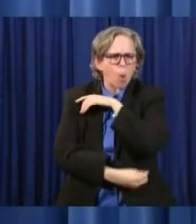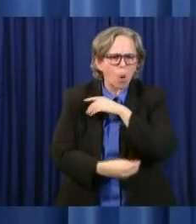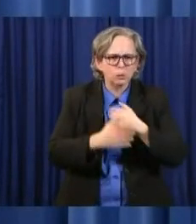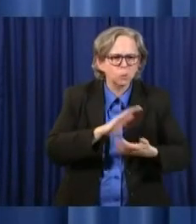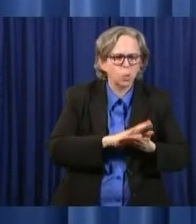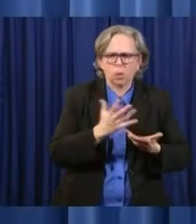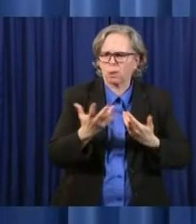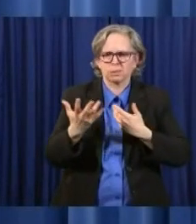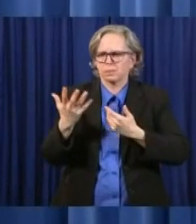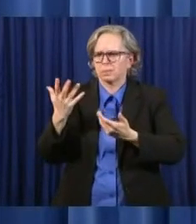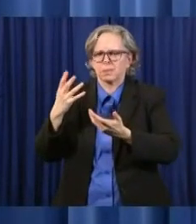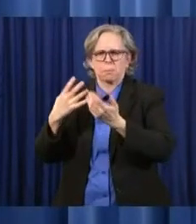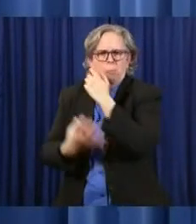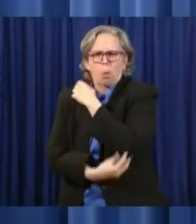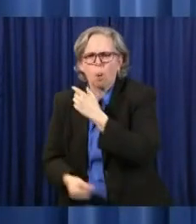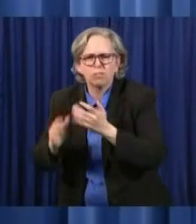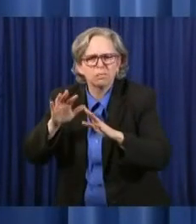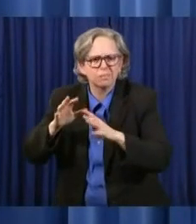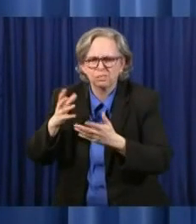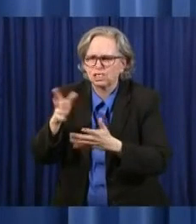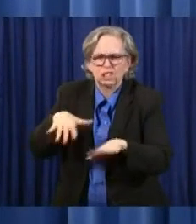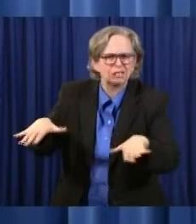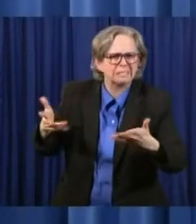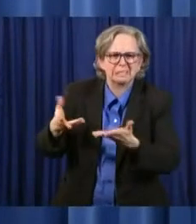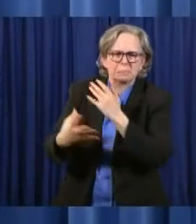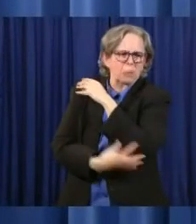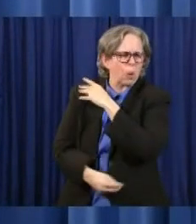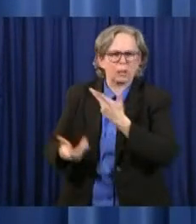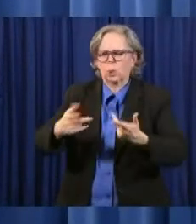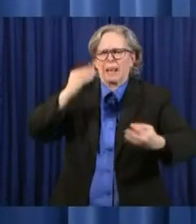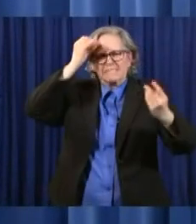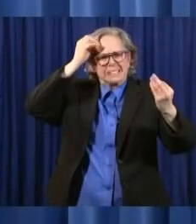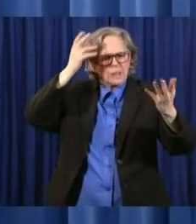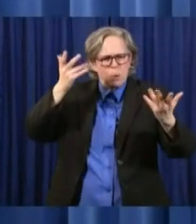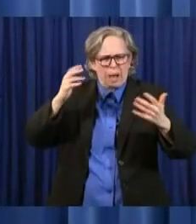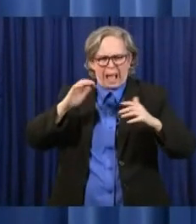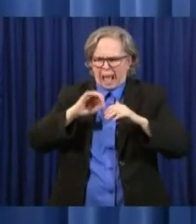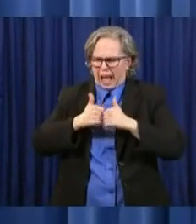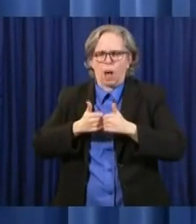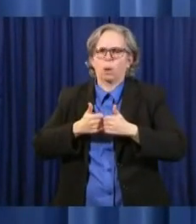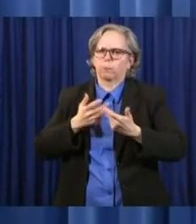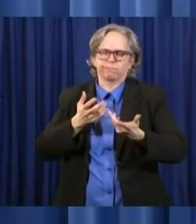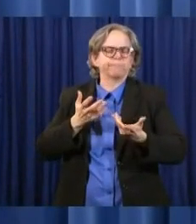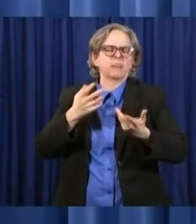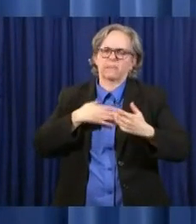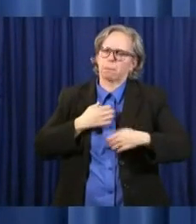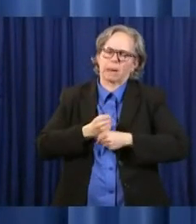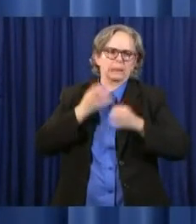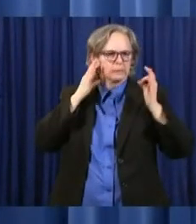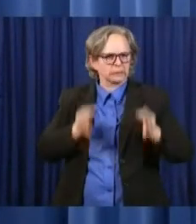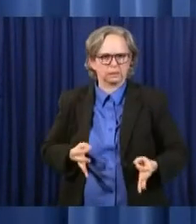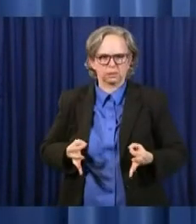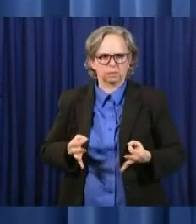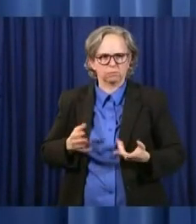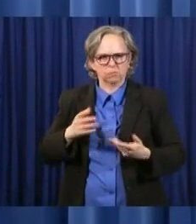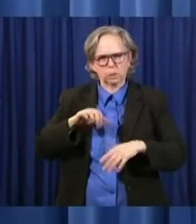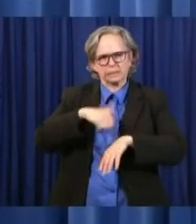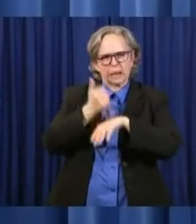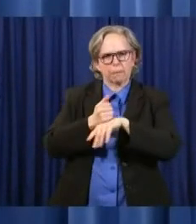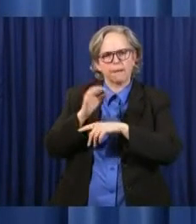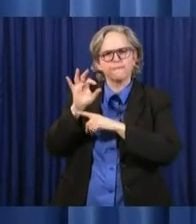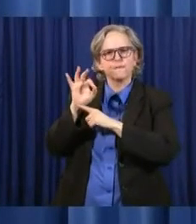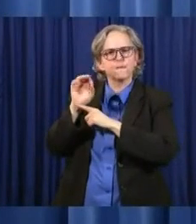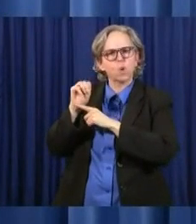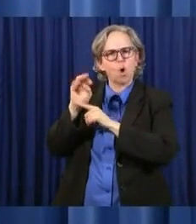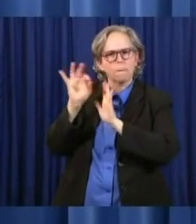And so that certainly is taken into consideration when we put that, put that formula together. So she'll have